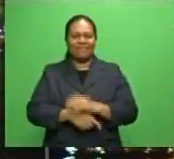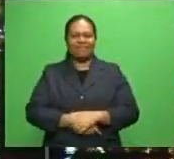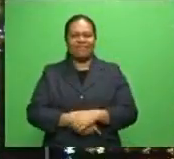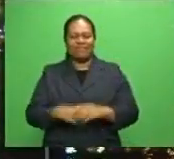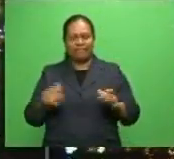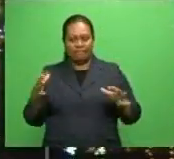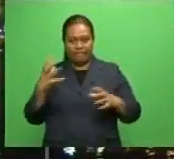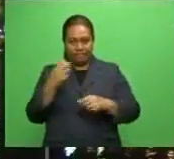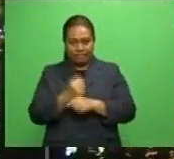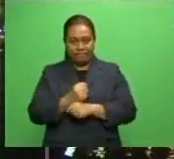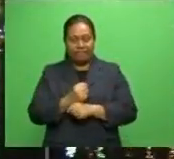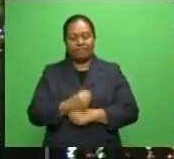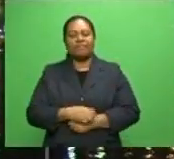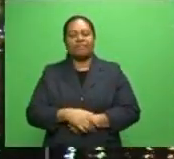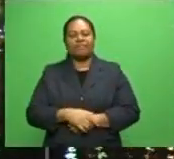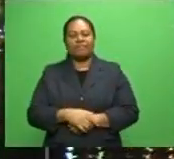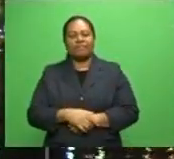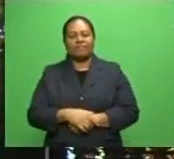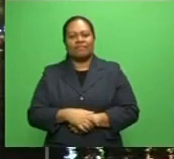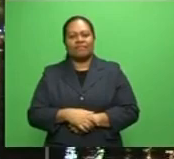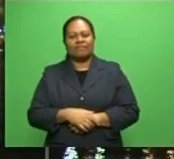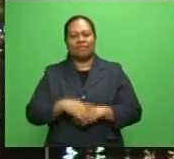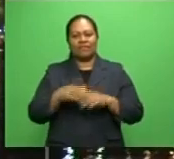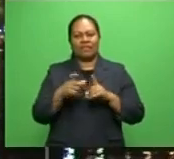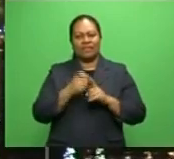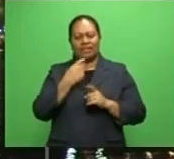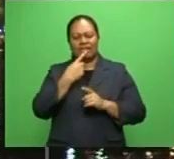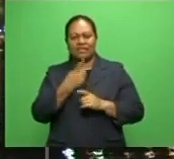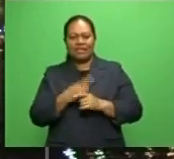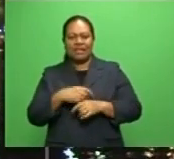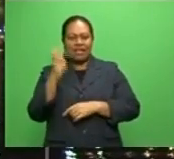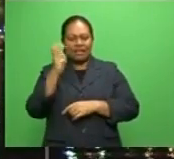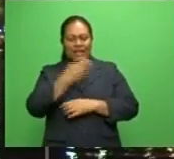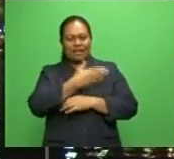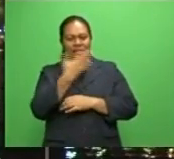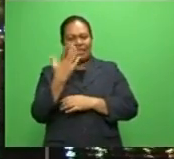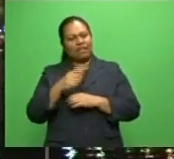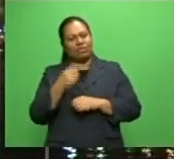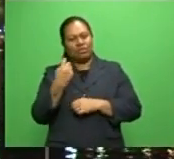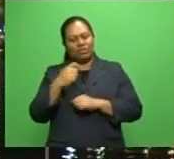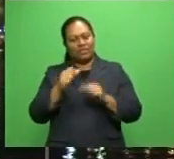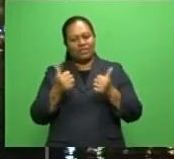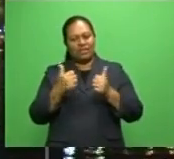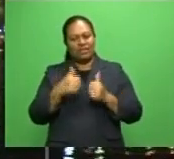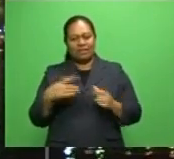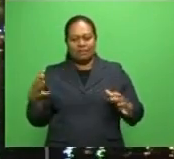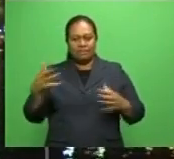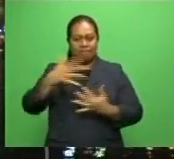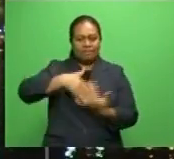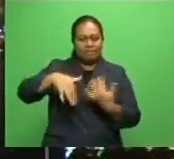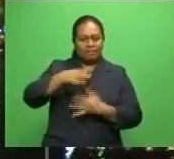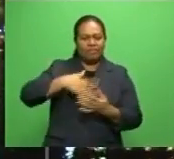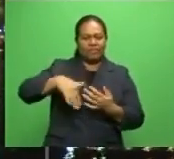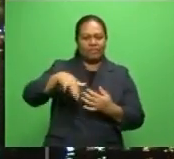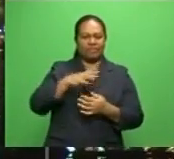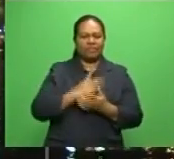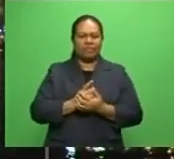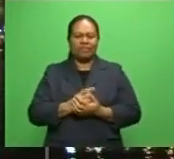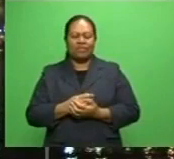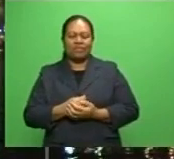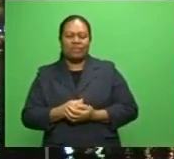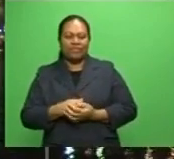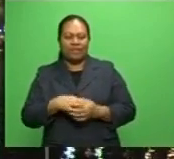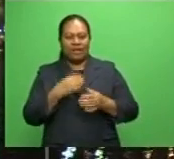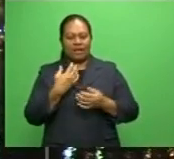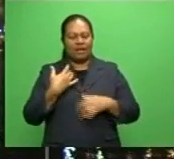Recapping the main stories for tonight, dark days will be over, sure's Prime Minister. Combined effort needed to curb crime. And